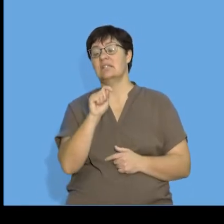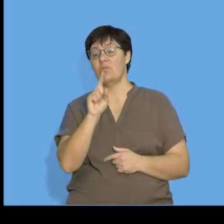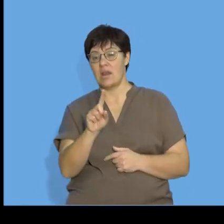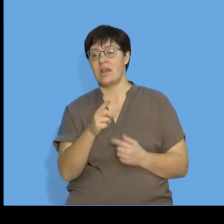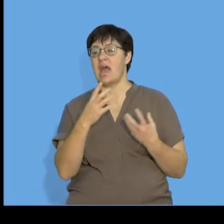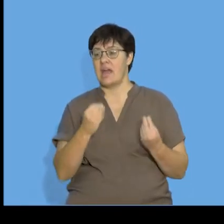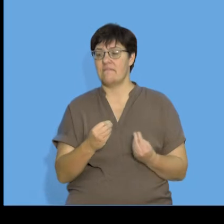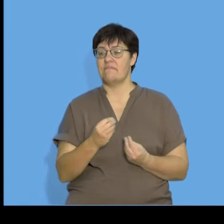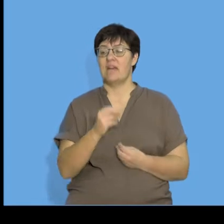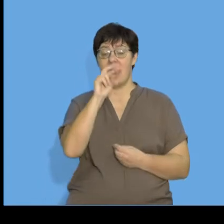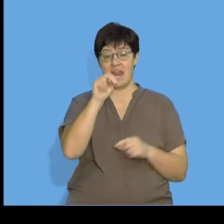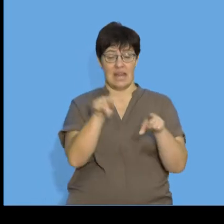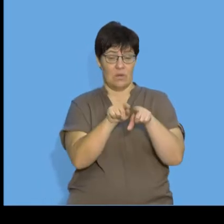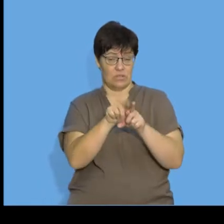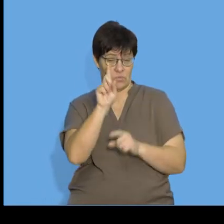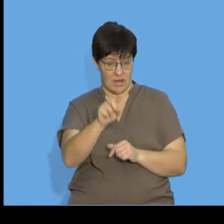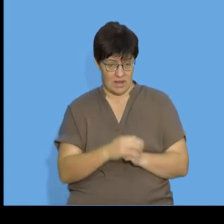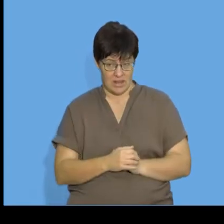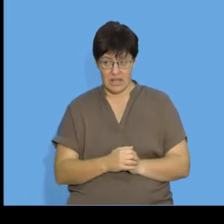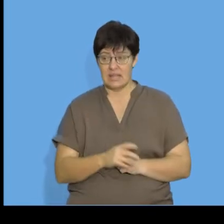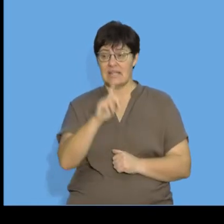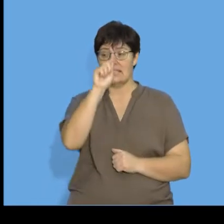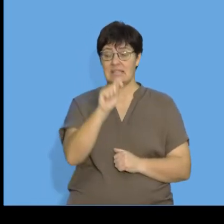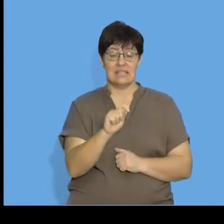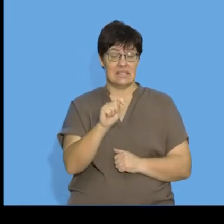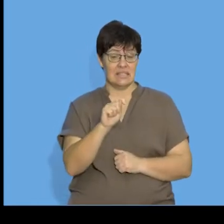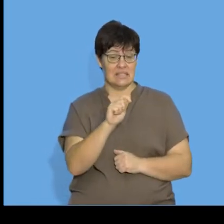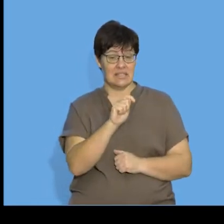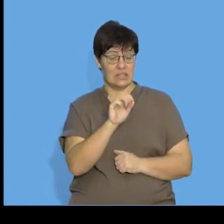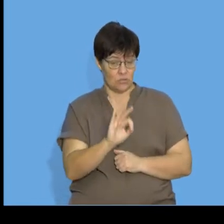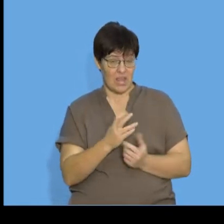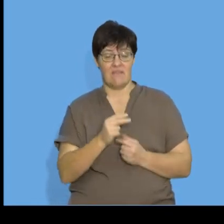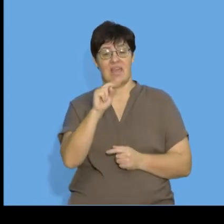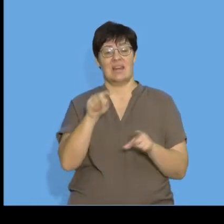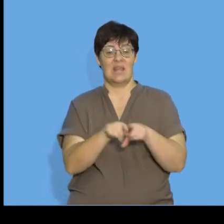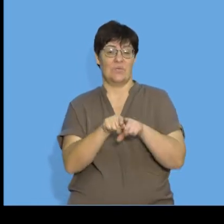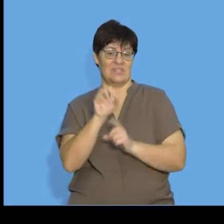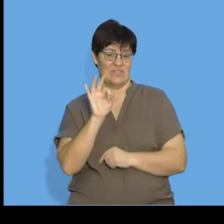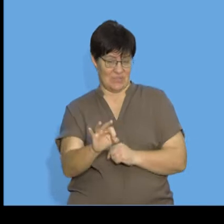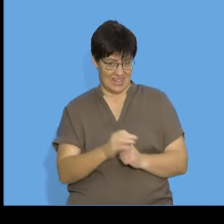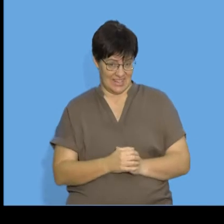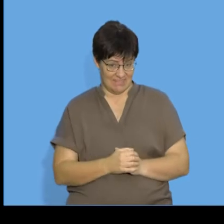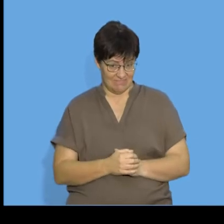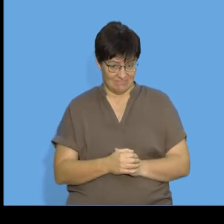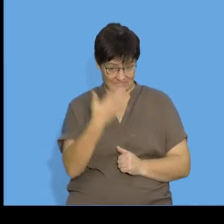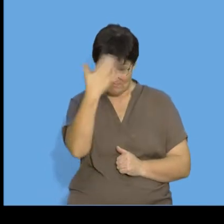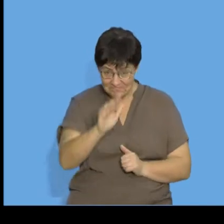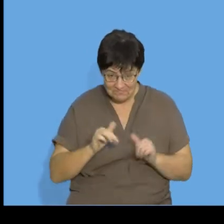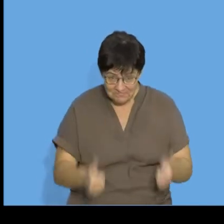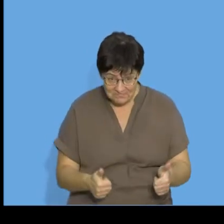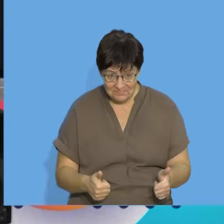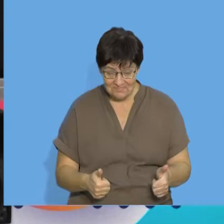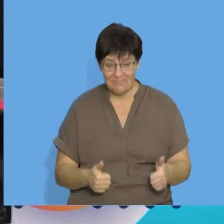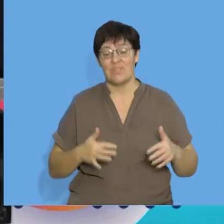n is equal to 1, and T3 had n is equal to 3. Hopefully, everyone's with me so